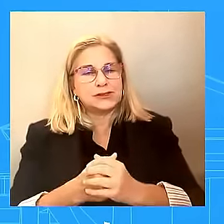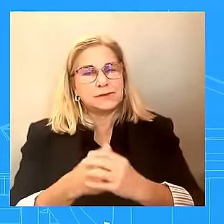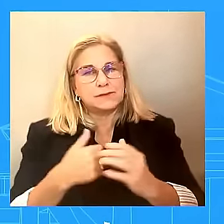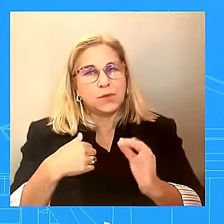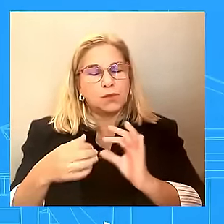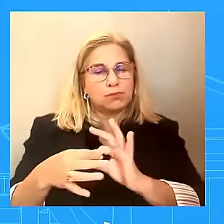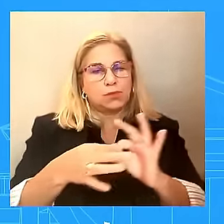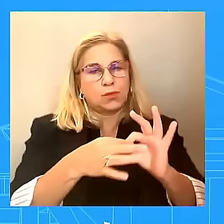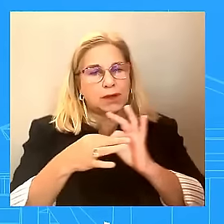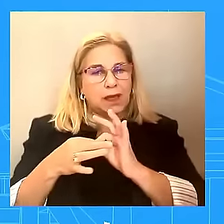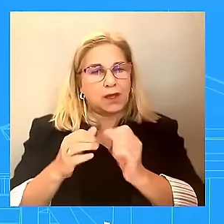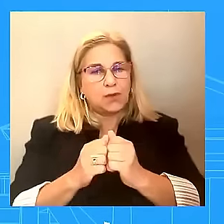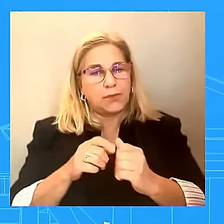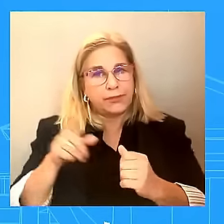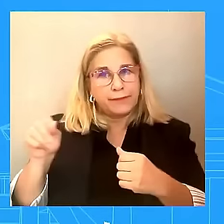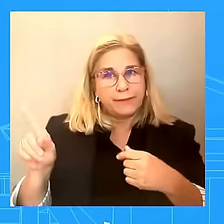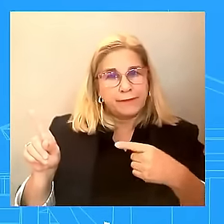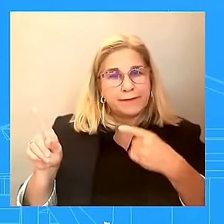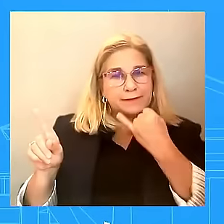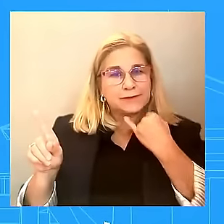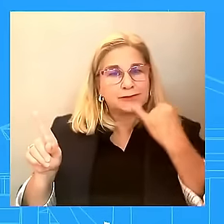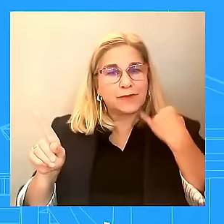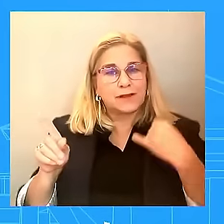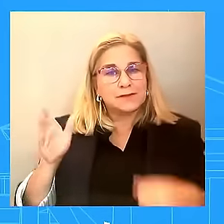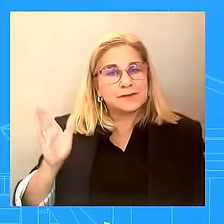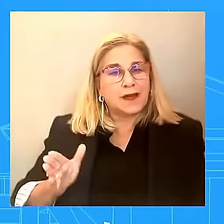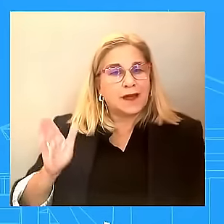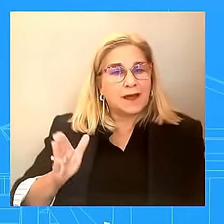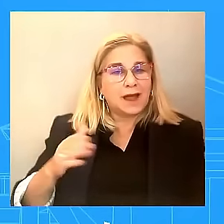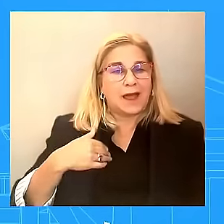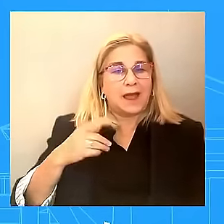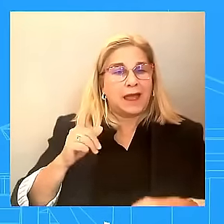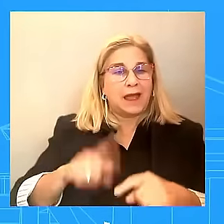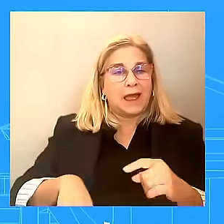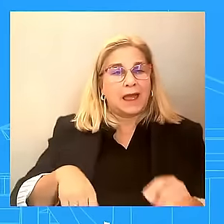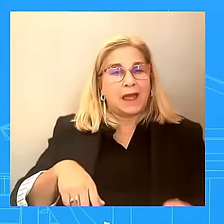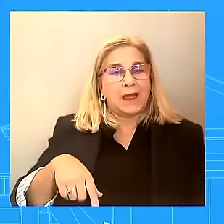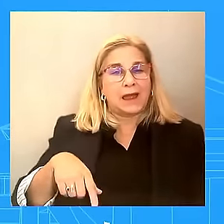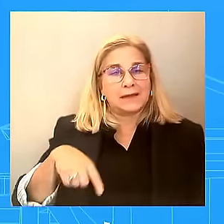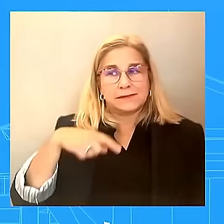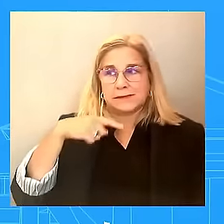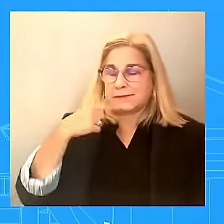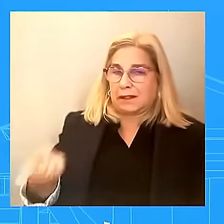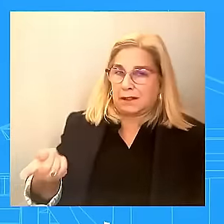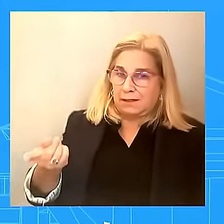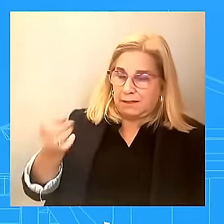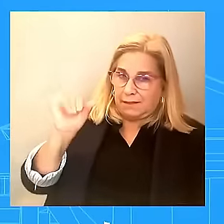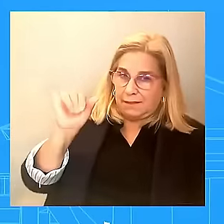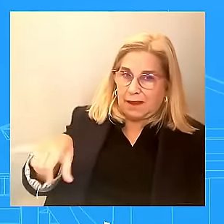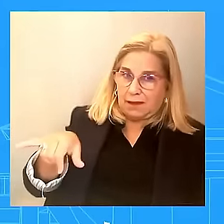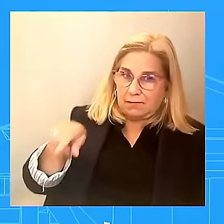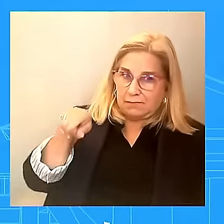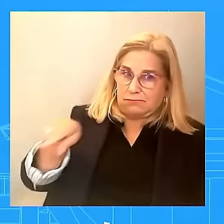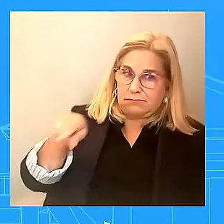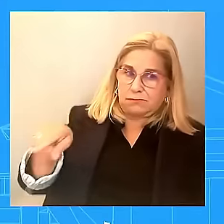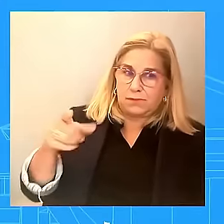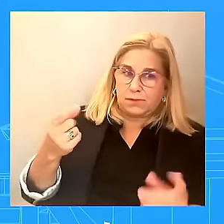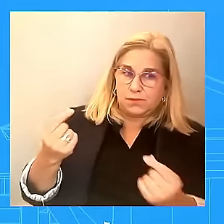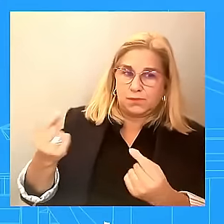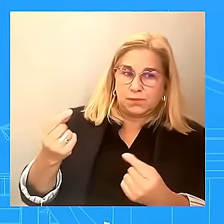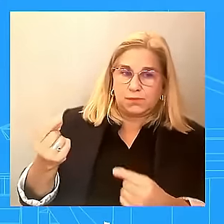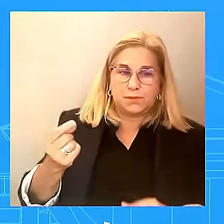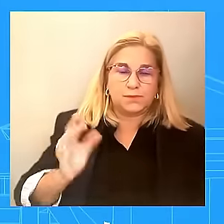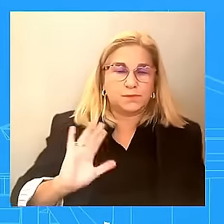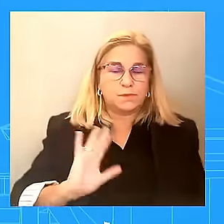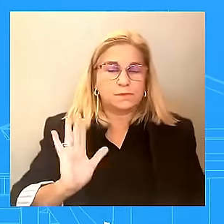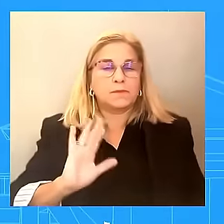I'm just laying out what we know, how this came together, and what our end goal is, right, is what we want to see. Do you still expect an